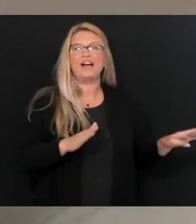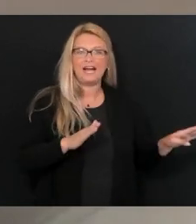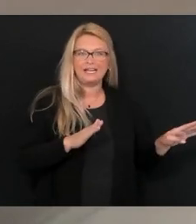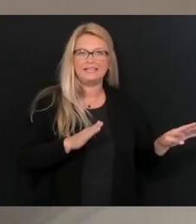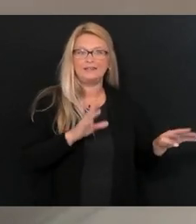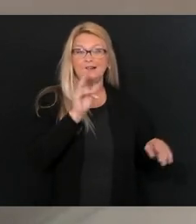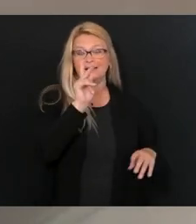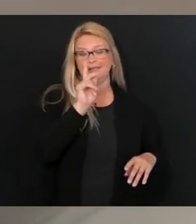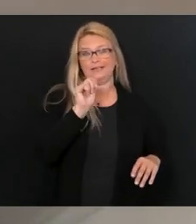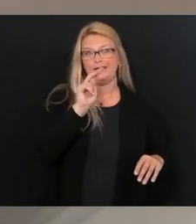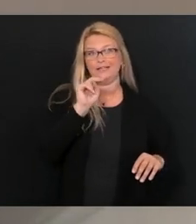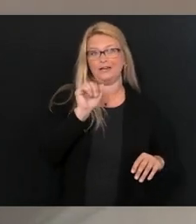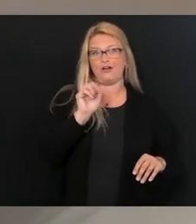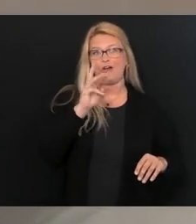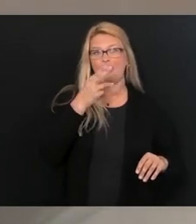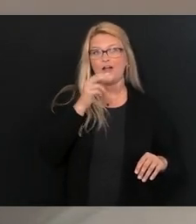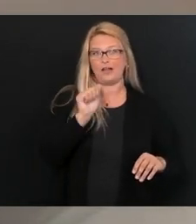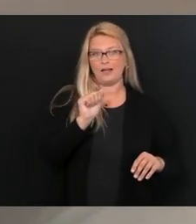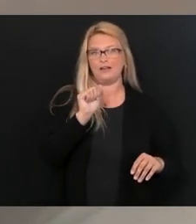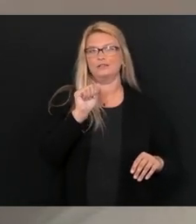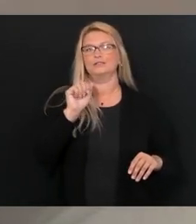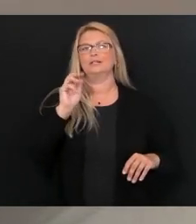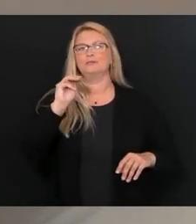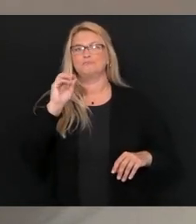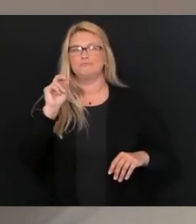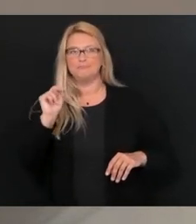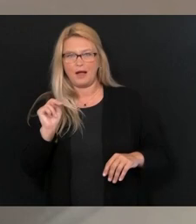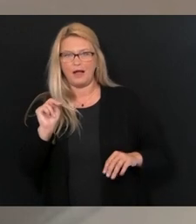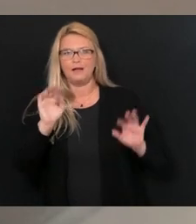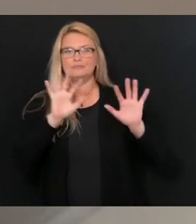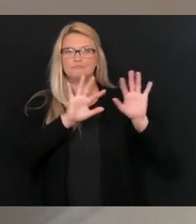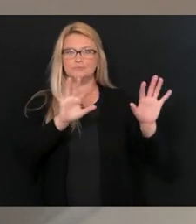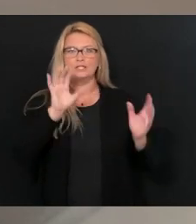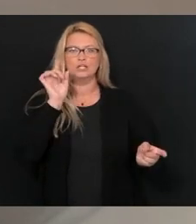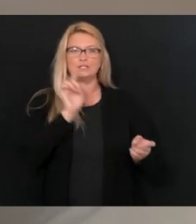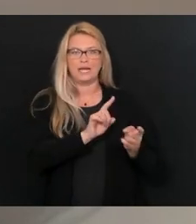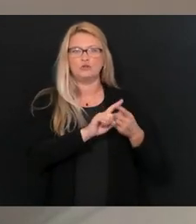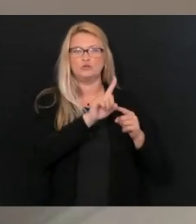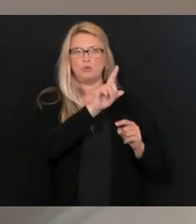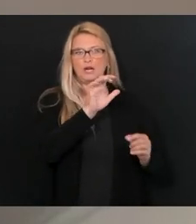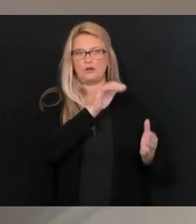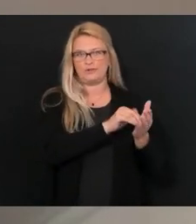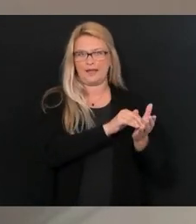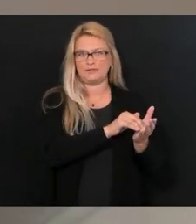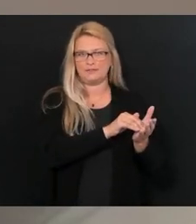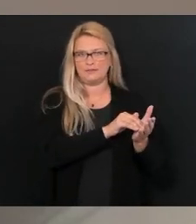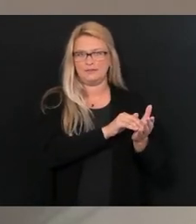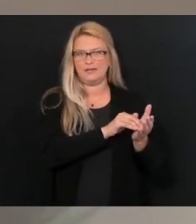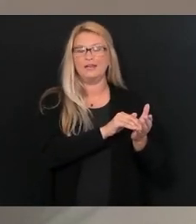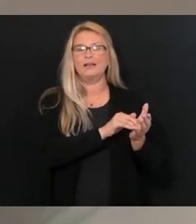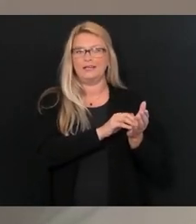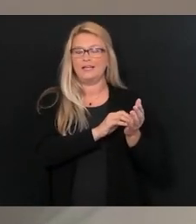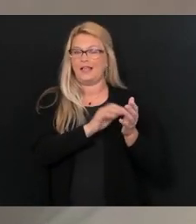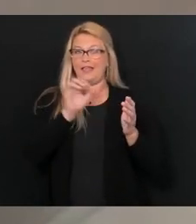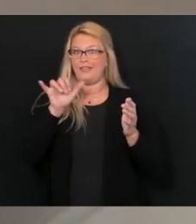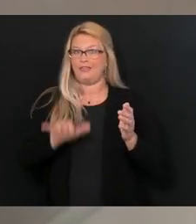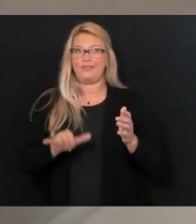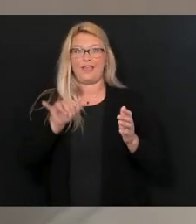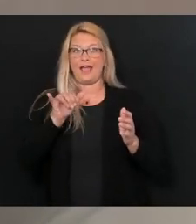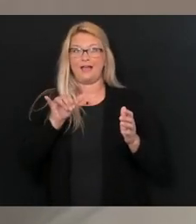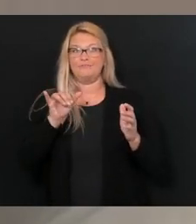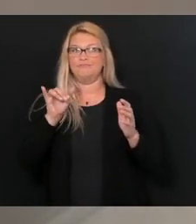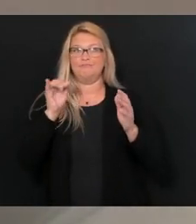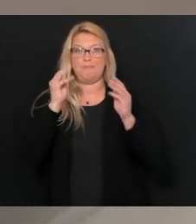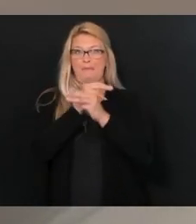like Kanawha County or Mon County to be able to get down to 100,000. And that is a very well-accepted metric.